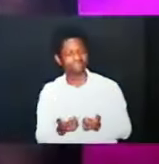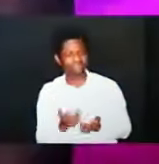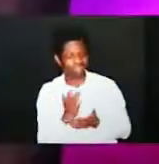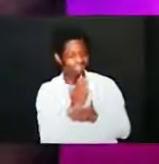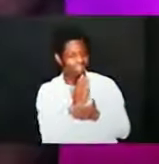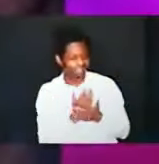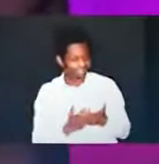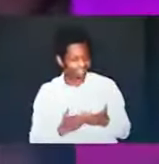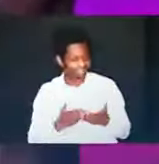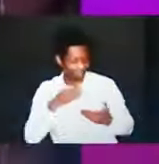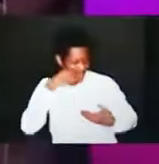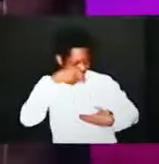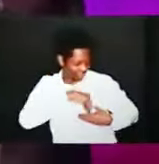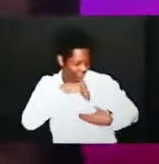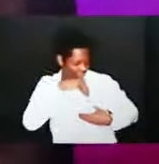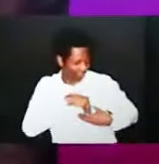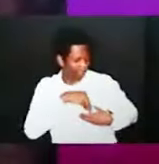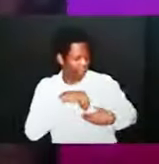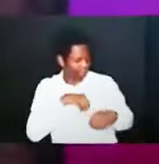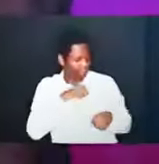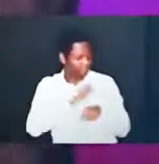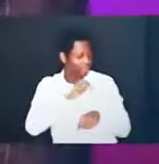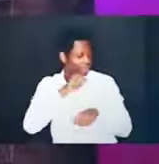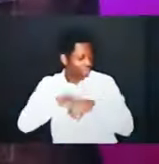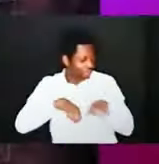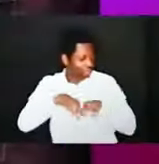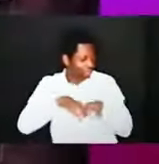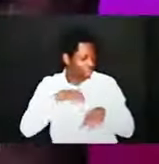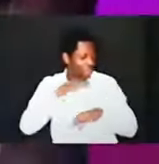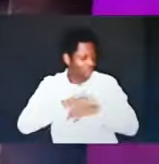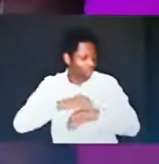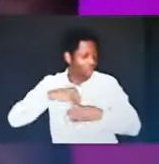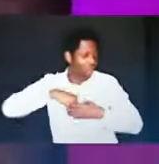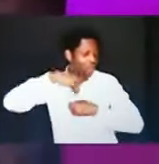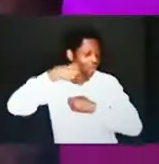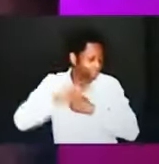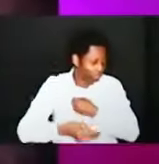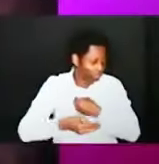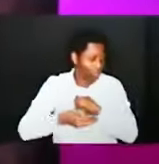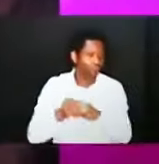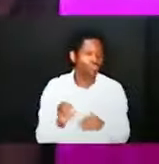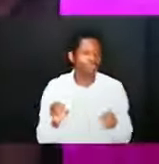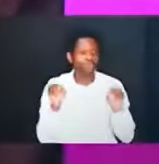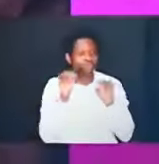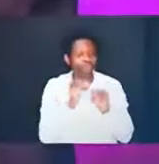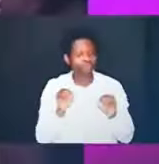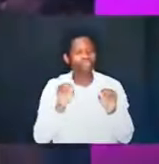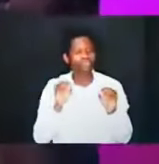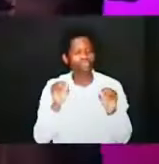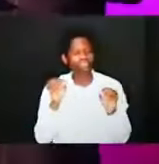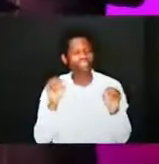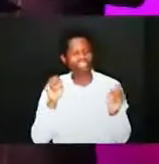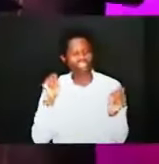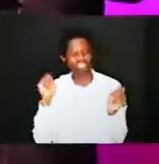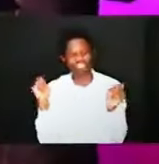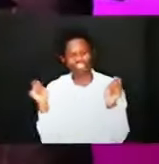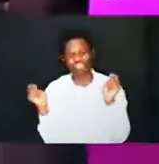is working on the outside oh what a change